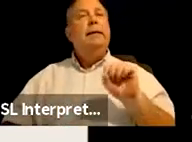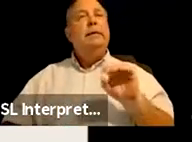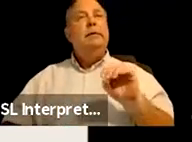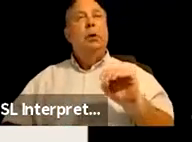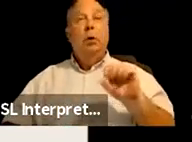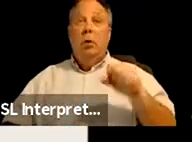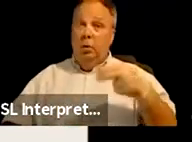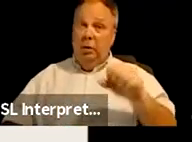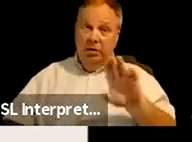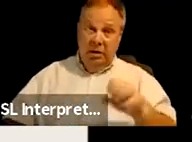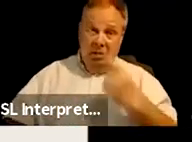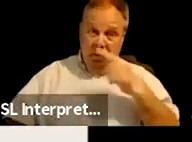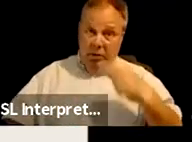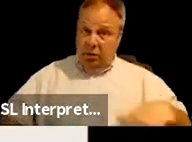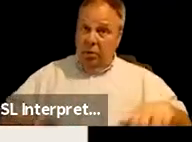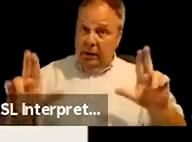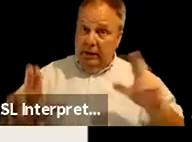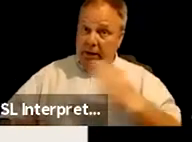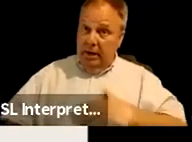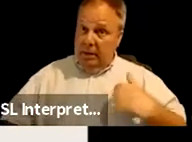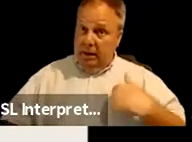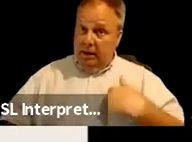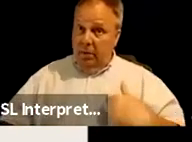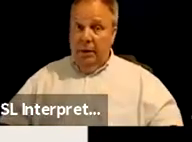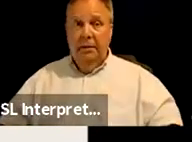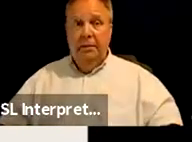Sheba, would you go to the next slide please for me?